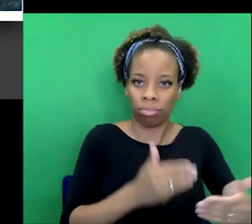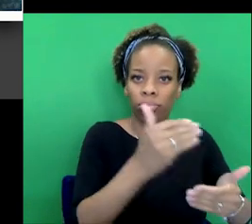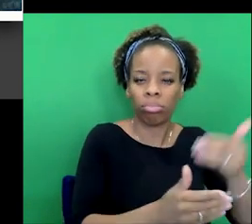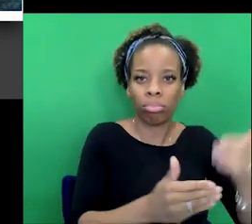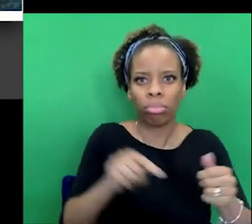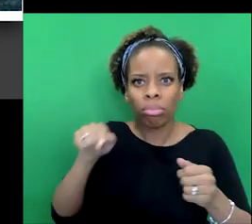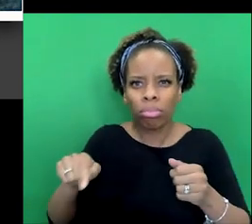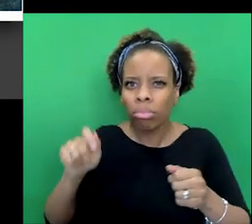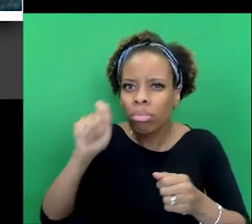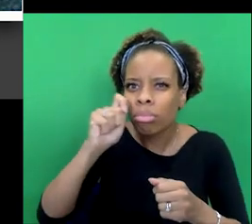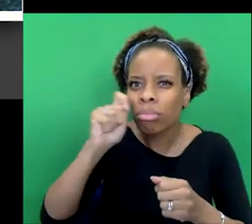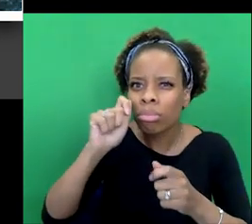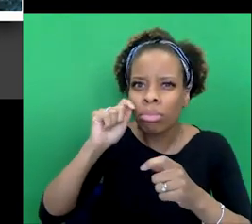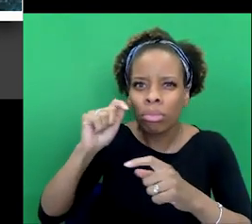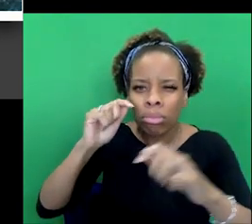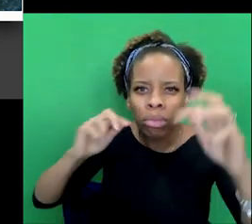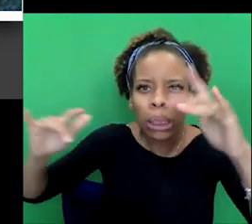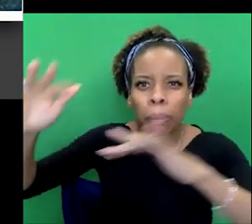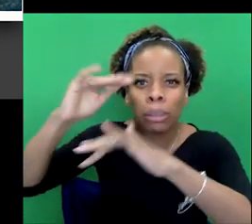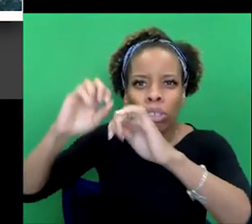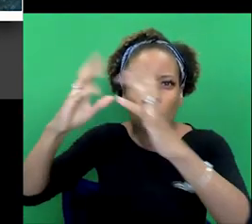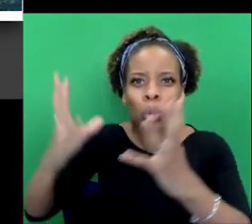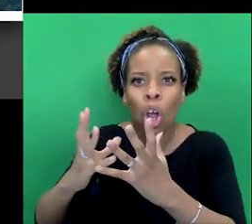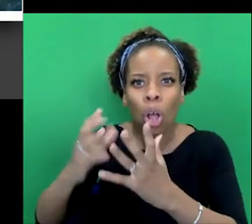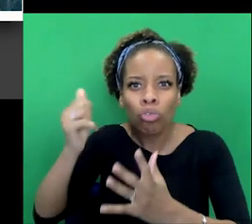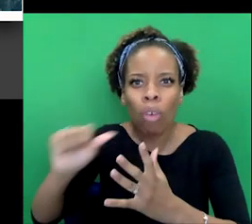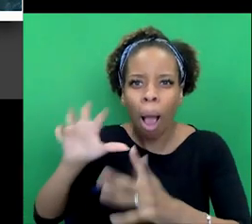investigate crimes that were involving the spirit world.